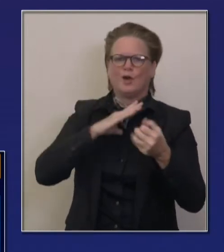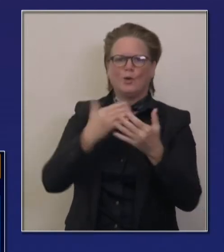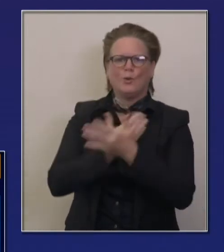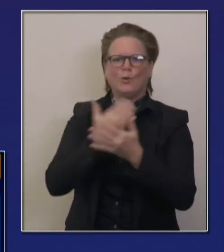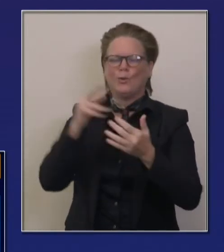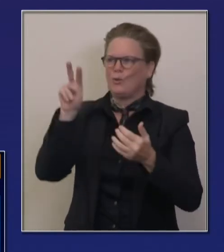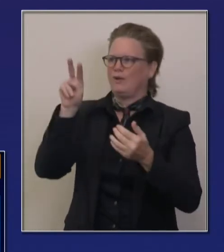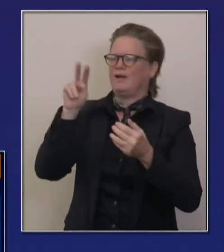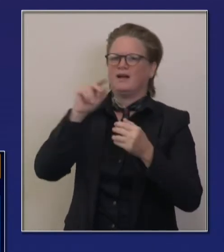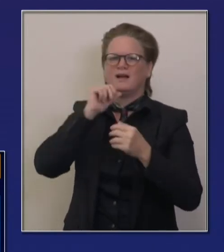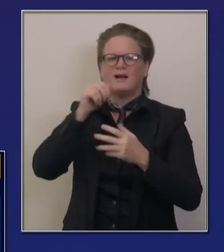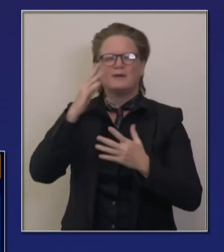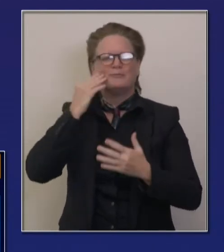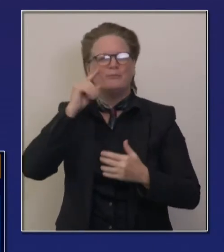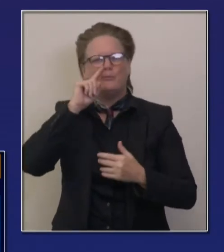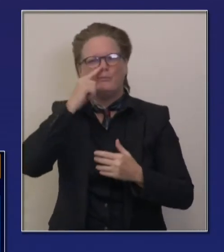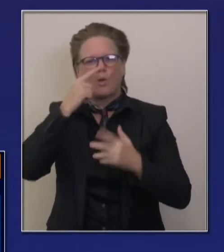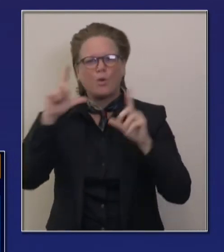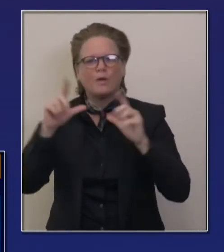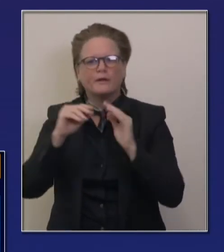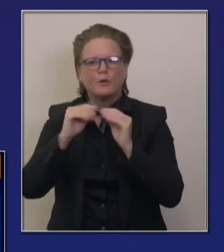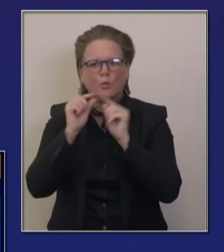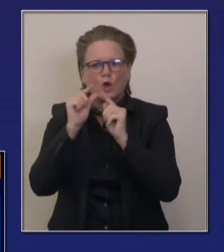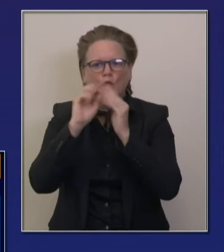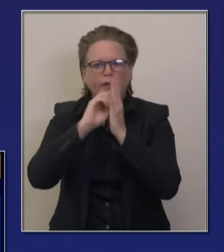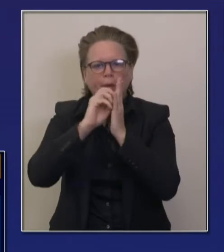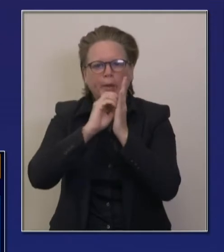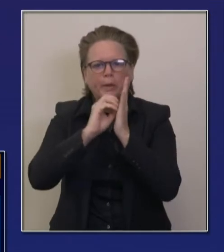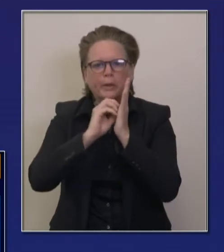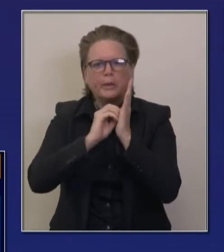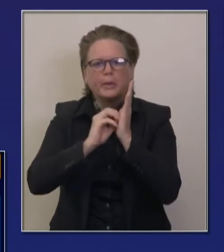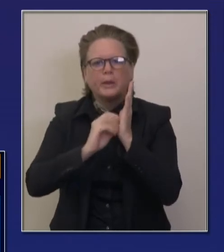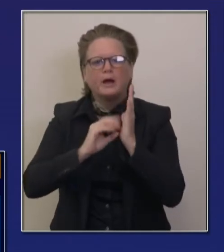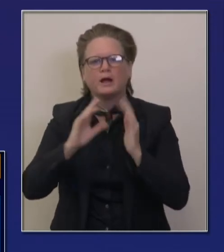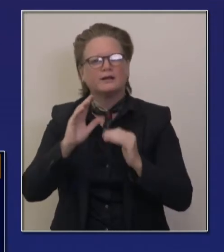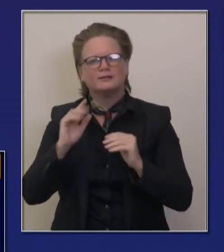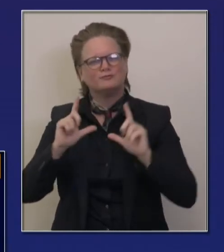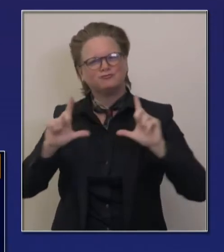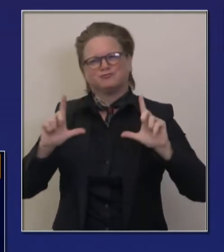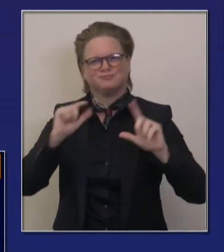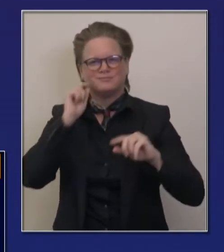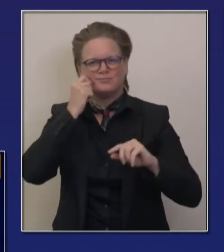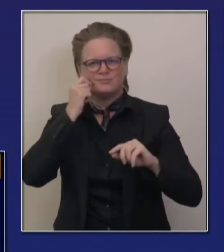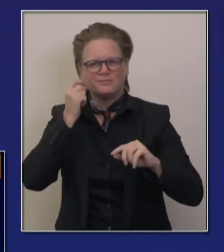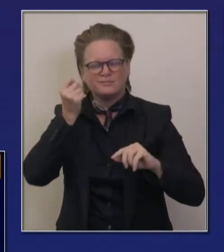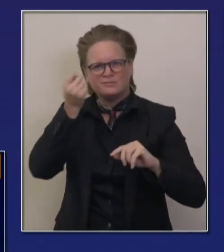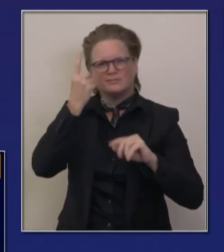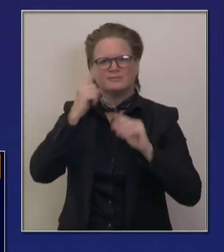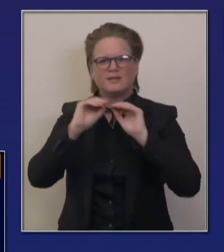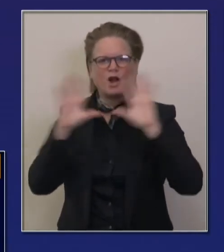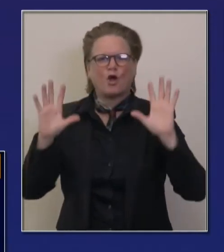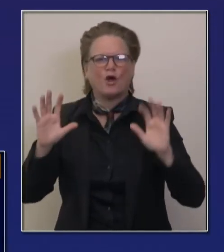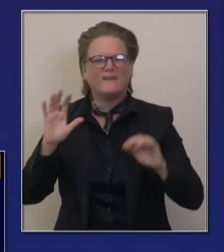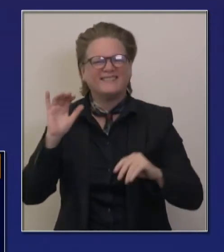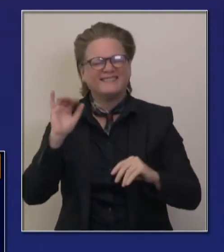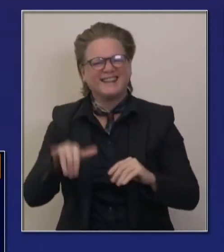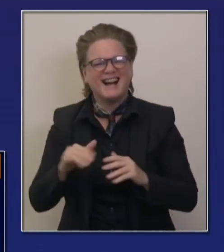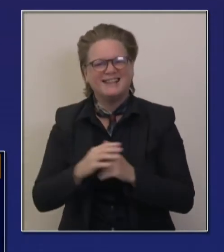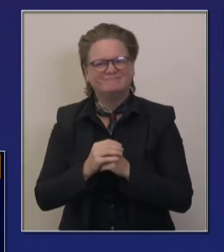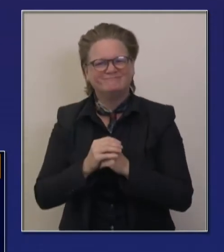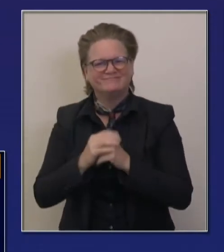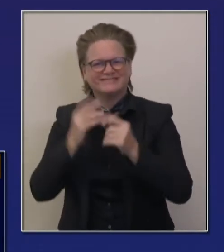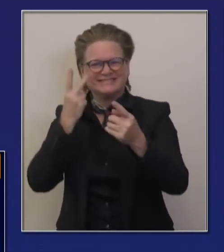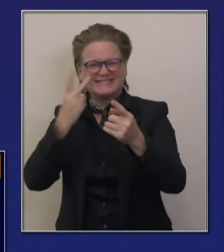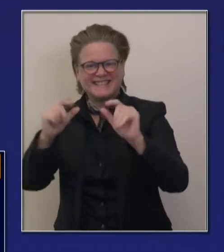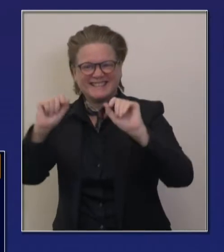campaign. Some of it you've already seen last few weeks. You'll see a lot more in the next few weeks. They include not just